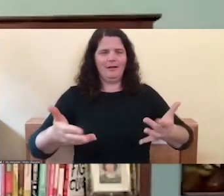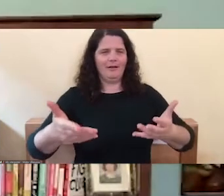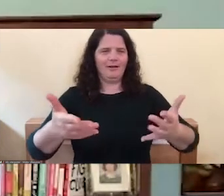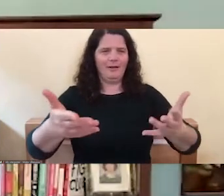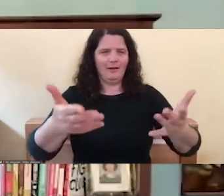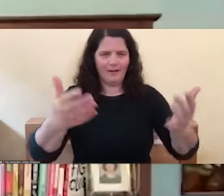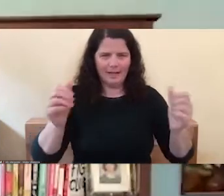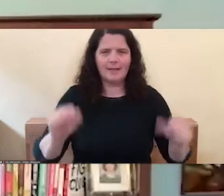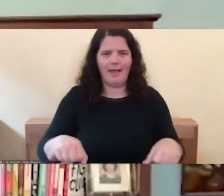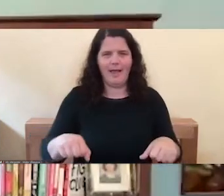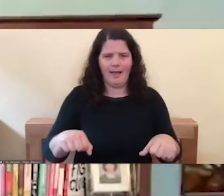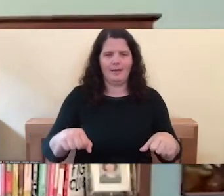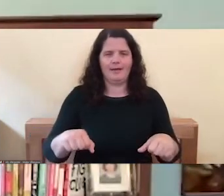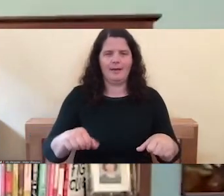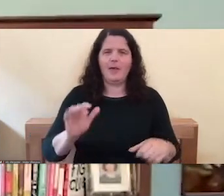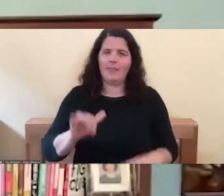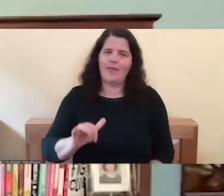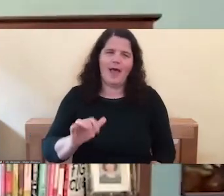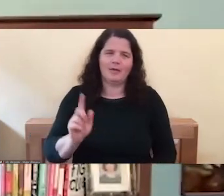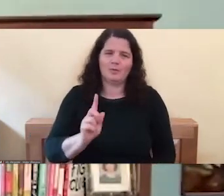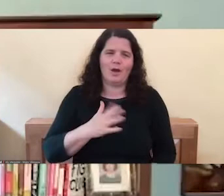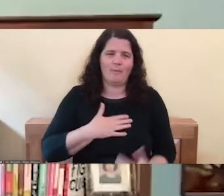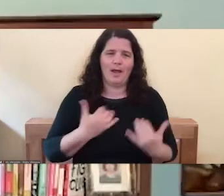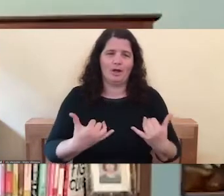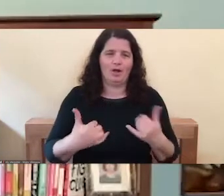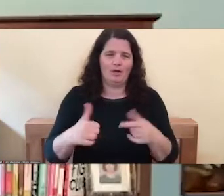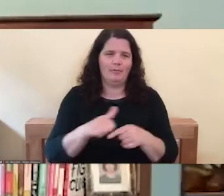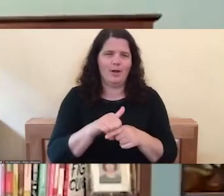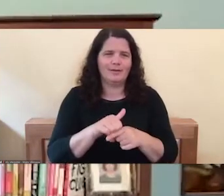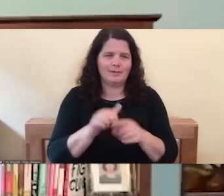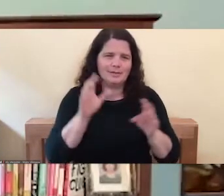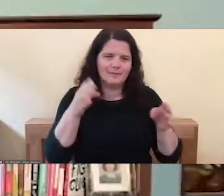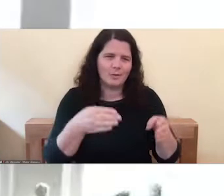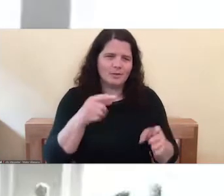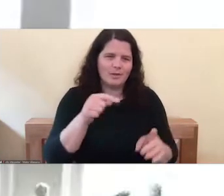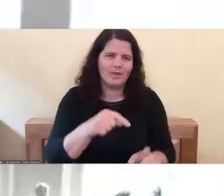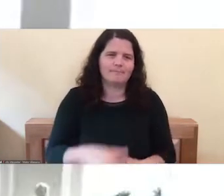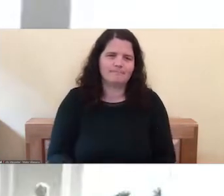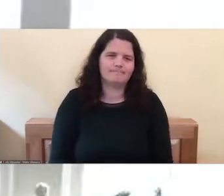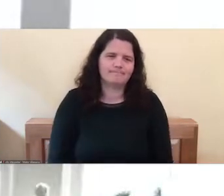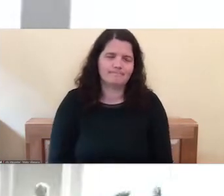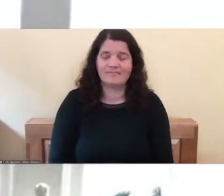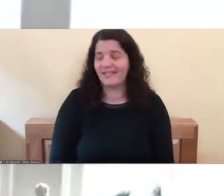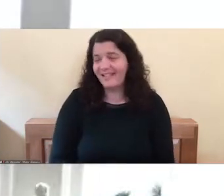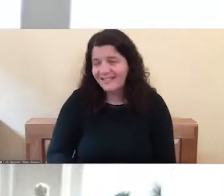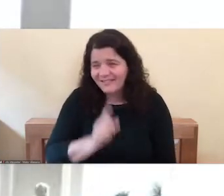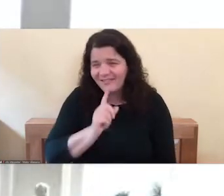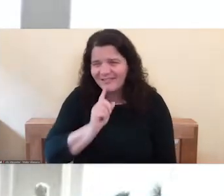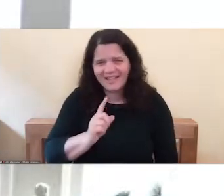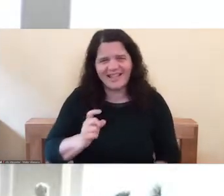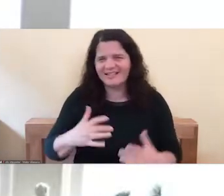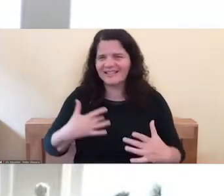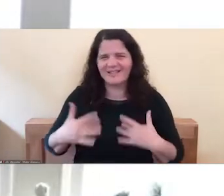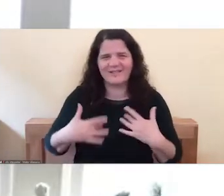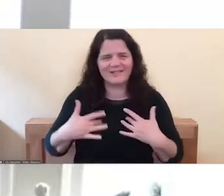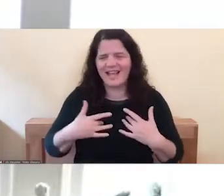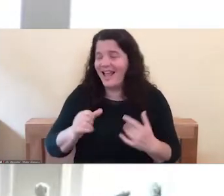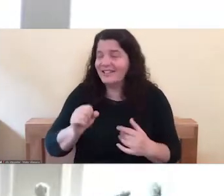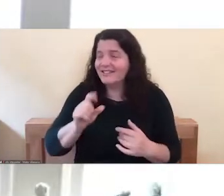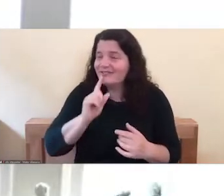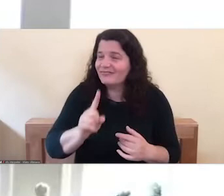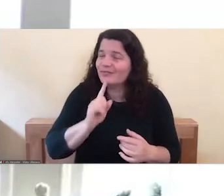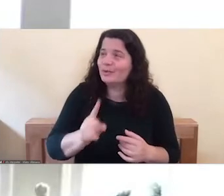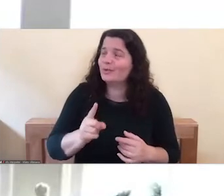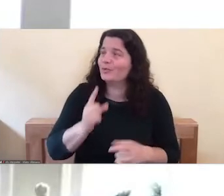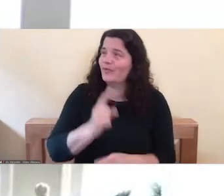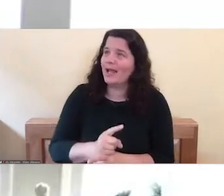that that's really where my practice is. Um, Oh, that's so exciting. So that is so true when we